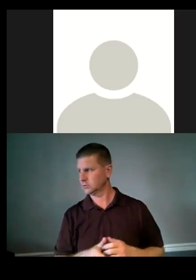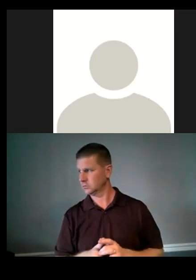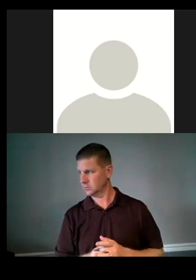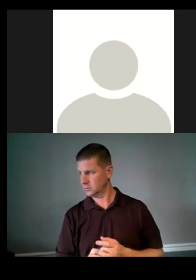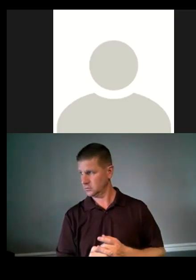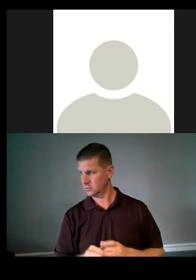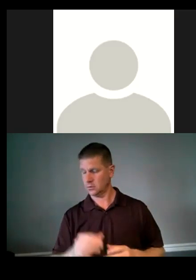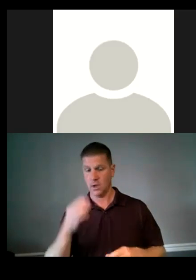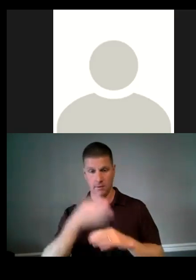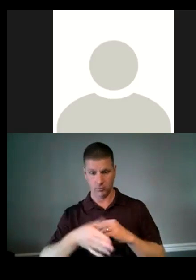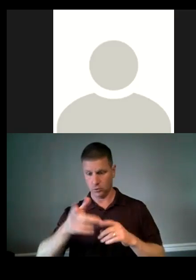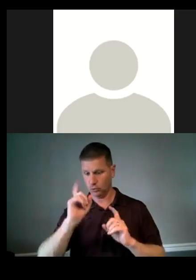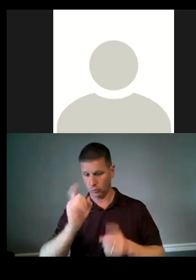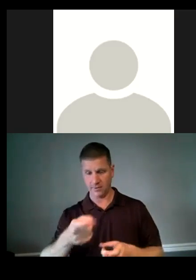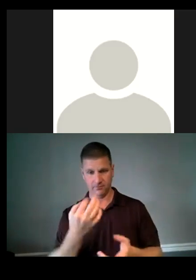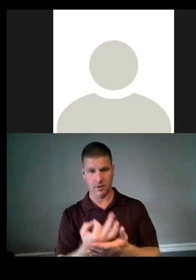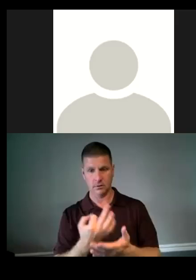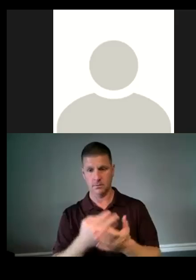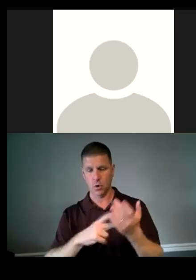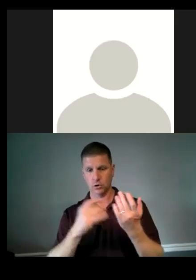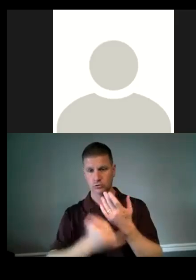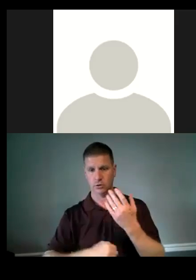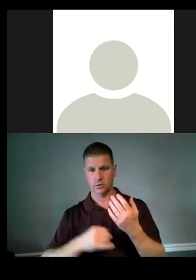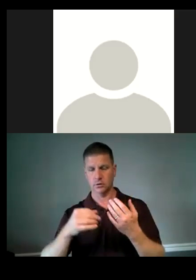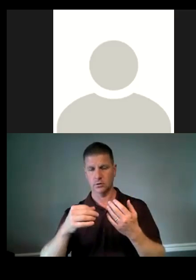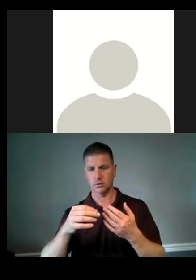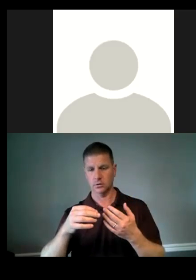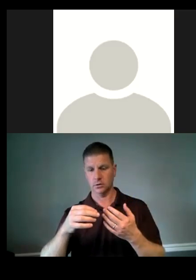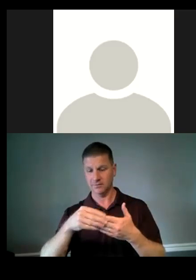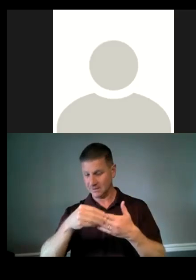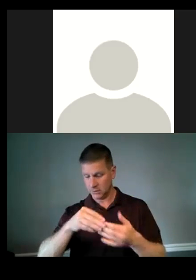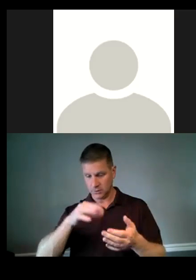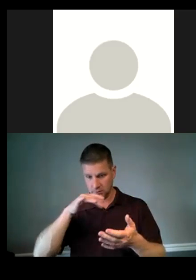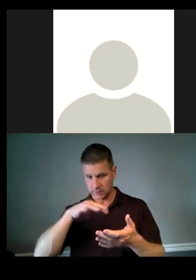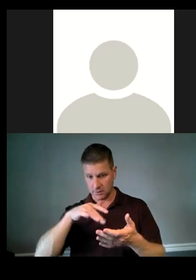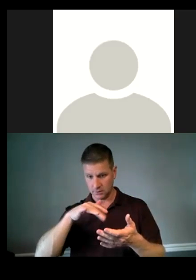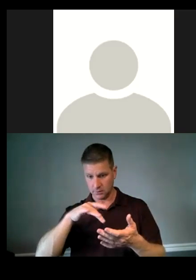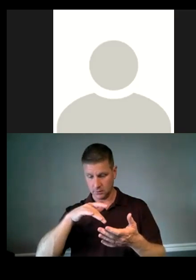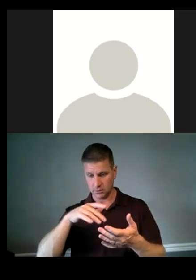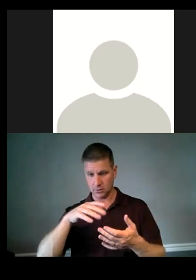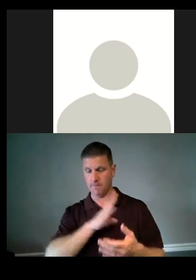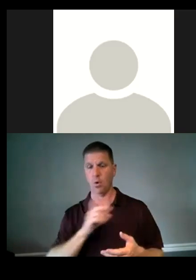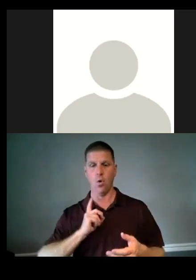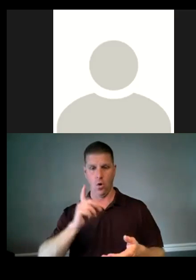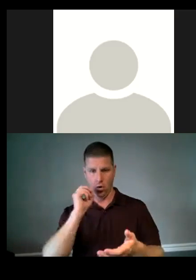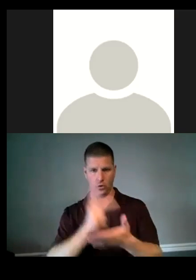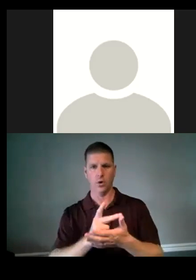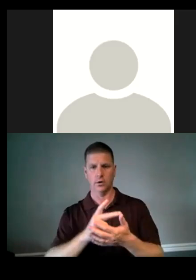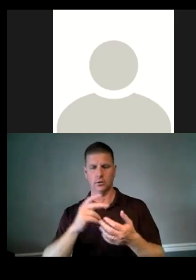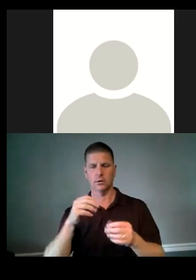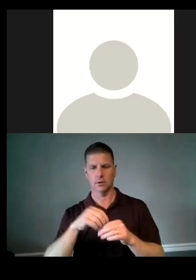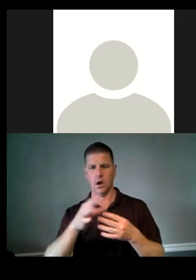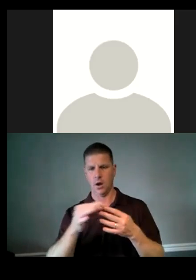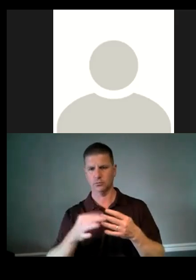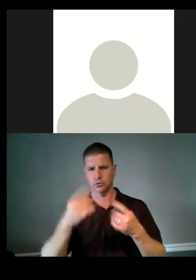undergoing a grant-funded project feasibility study, we are now asking that the board authorize entering into an option